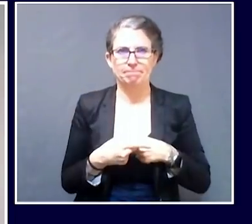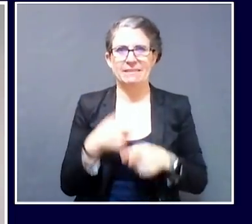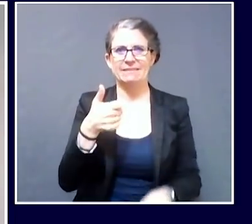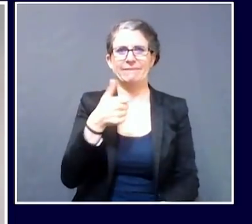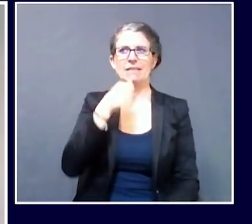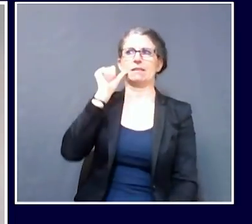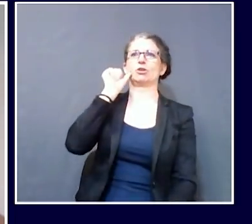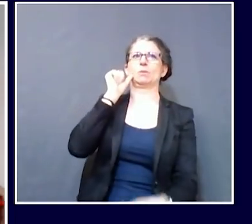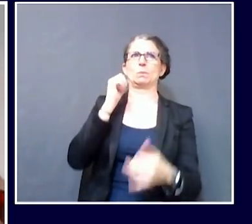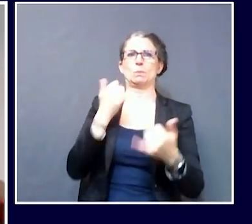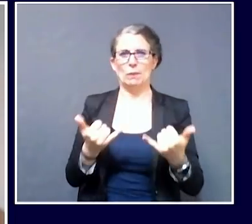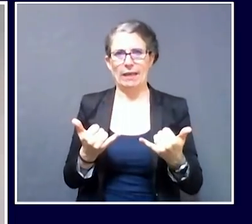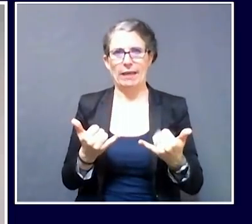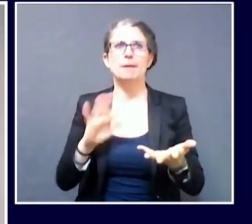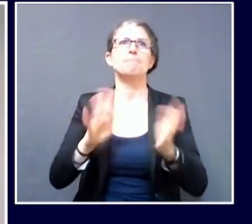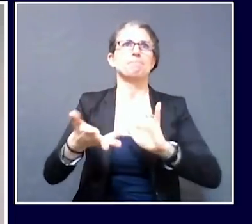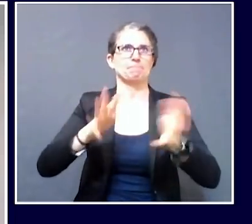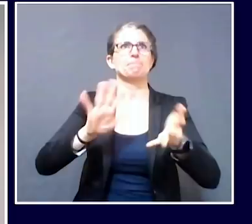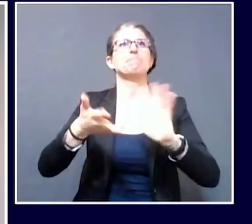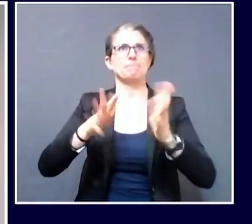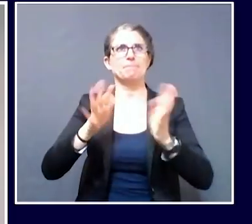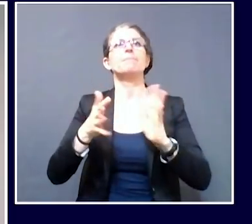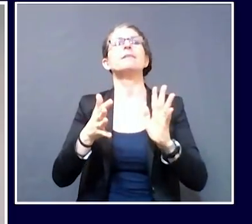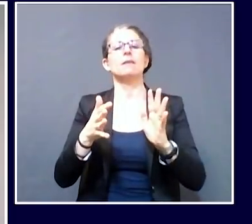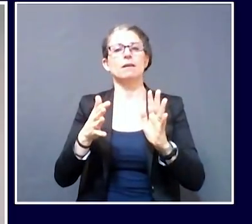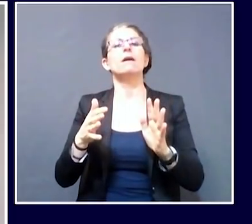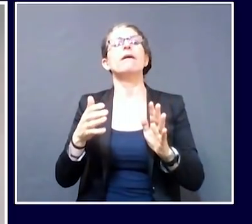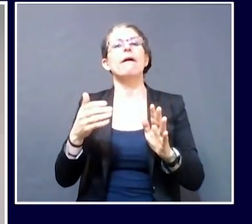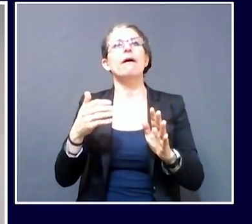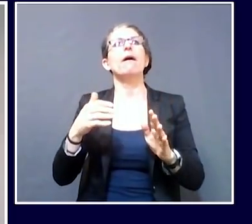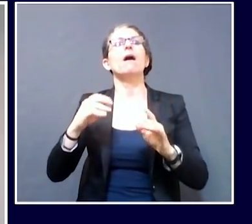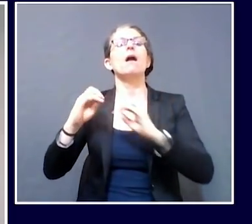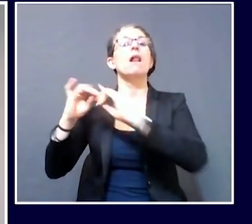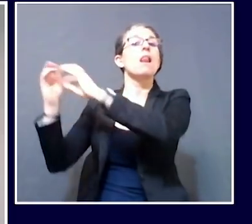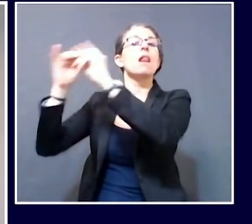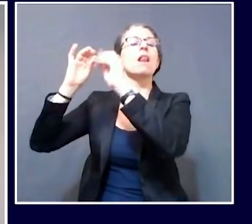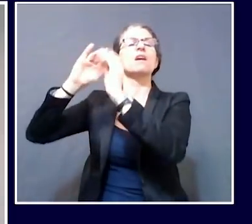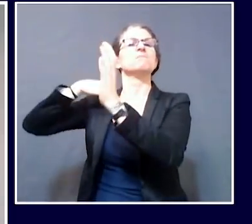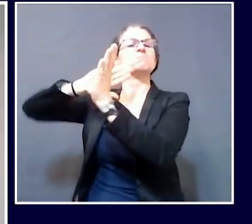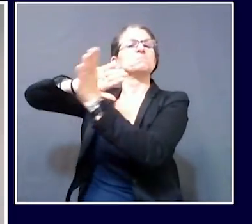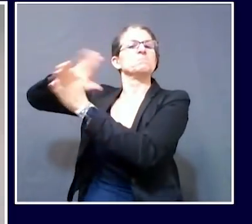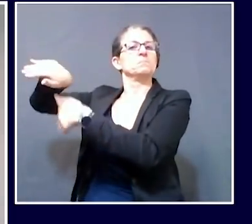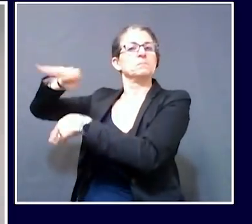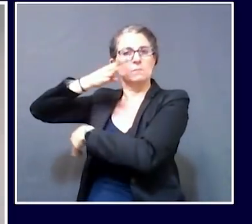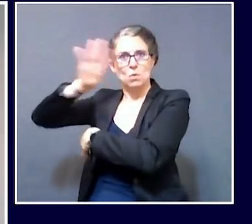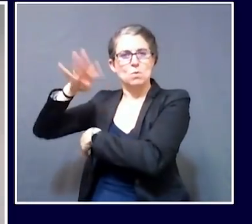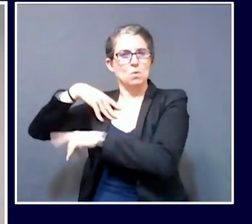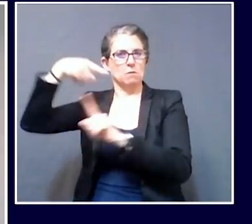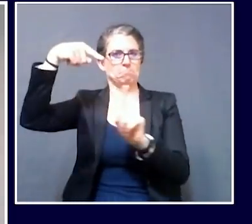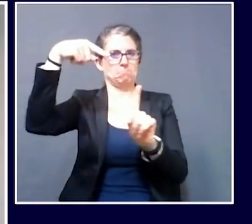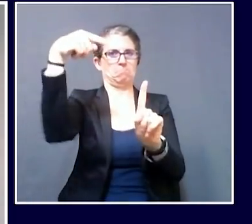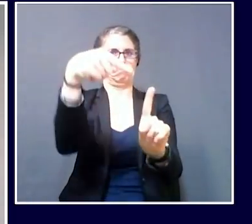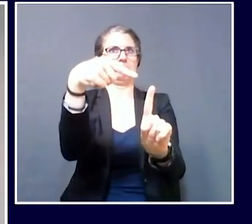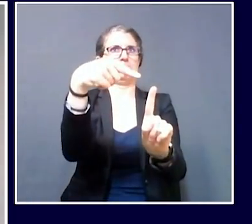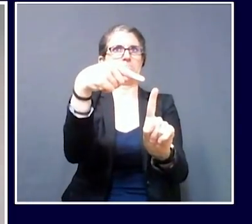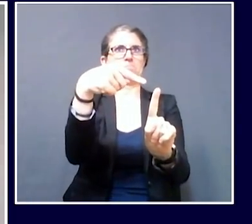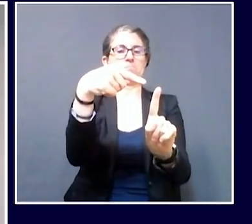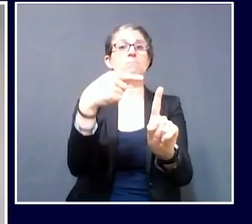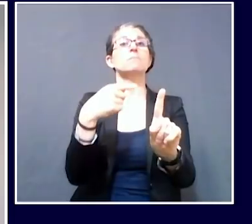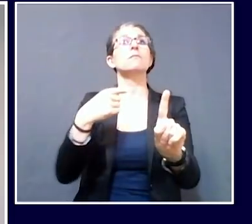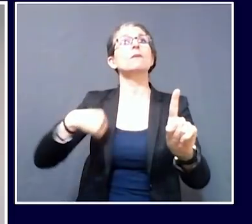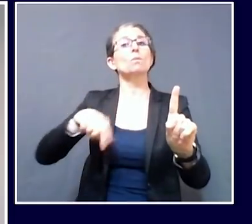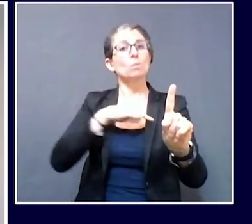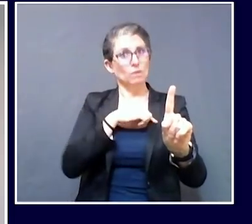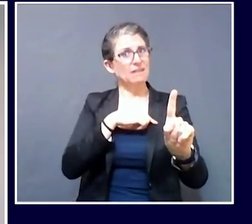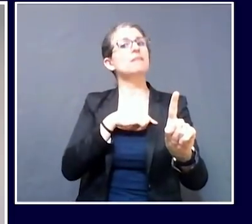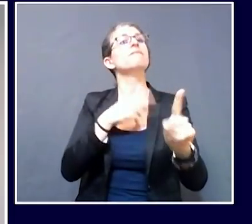forth with the WHO and just cut right to the chase. Here's the bottom line, and this is actually something we talked about at one of our meetings, one of